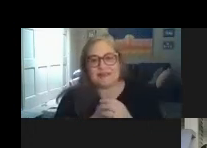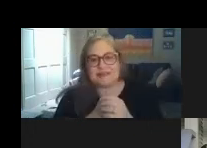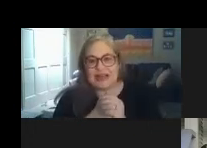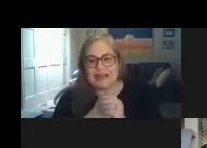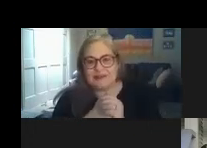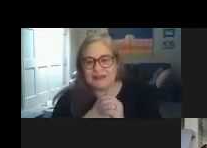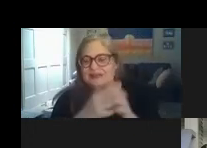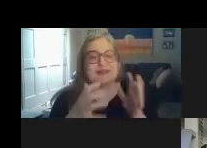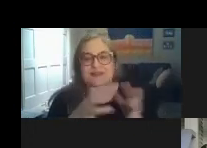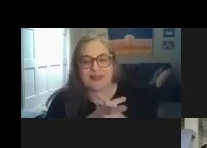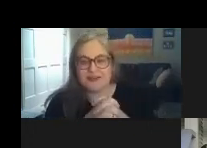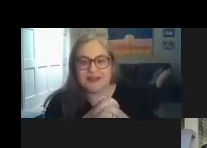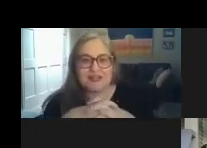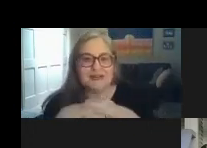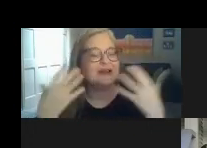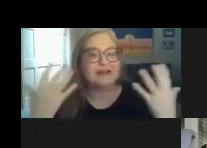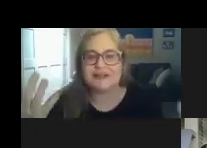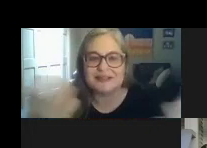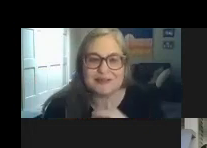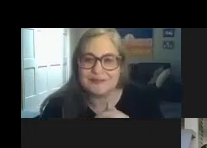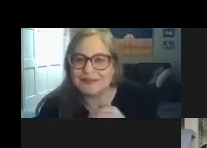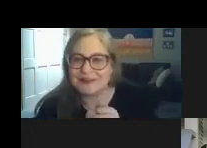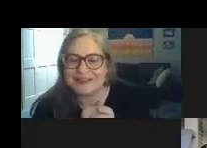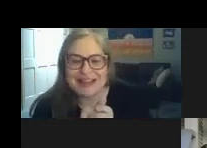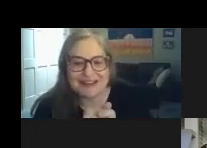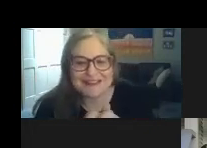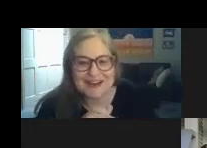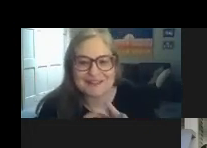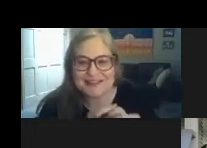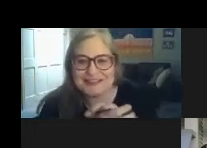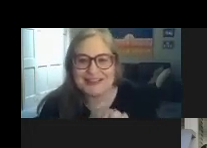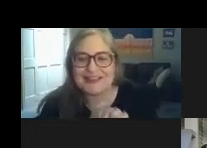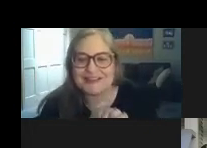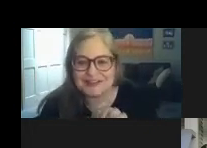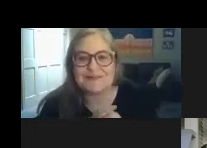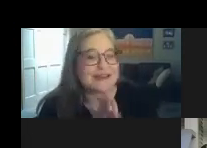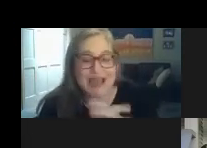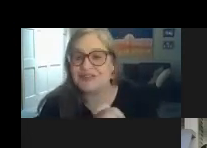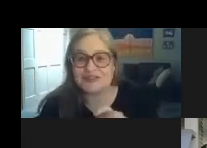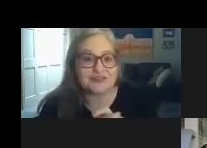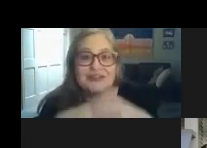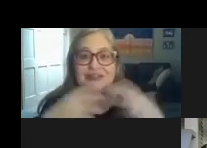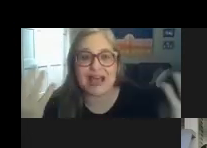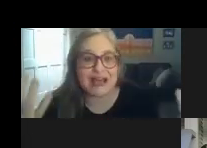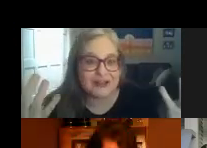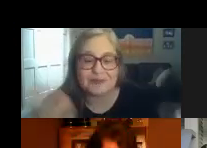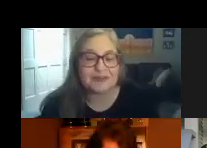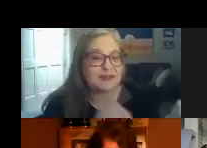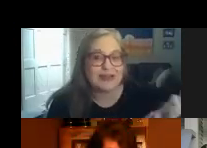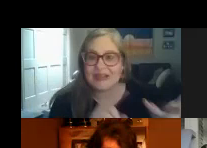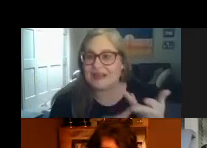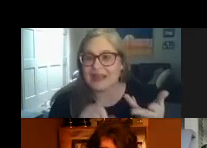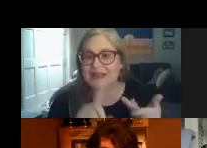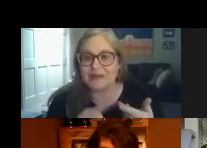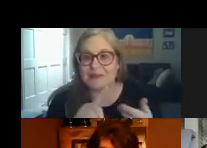the team does an iep does an evaluation let's assume for the sake of this conversation that they determine yes your student is eligible